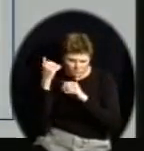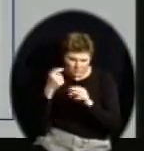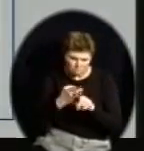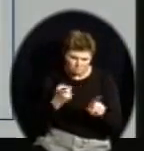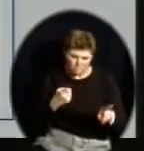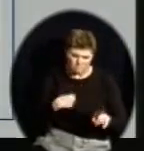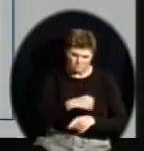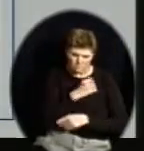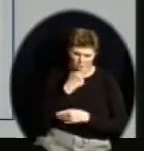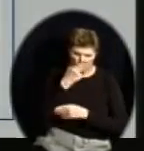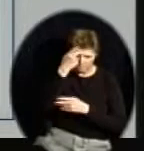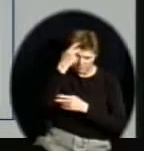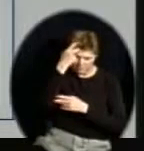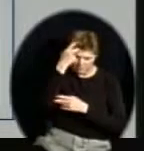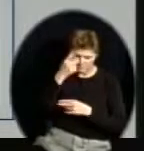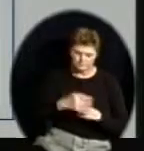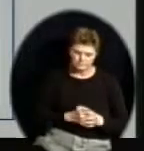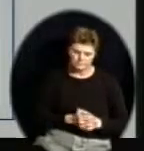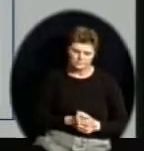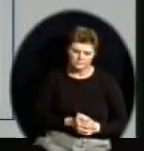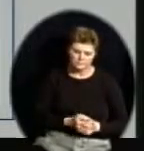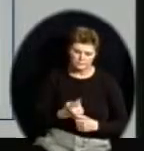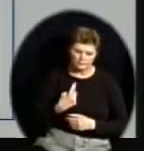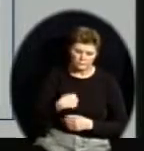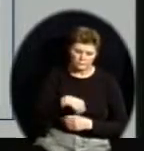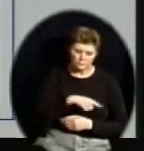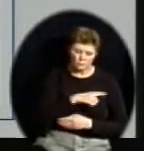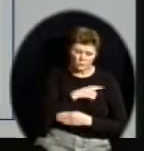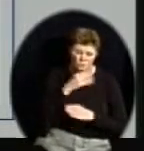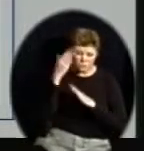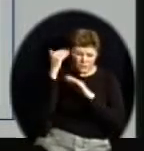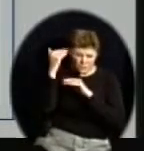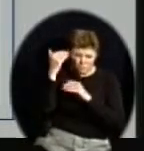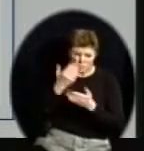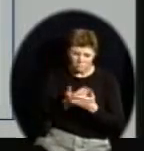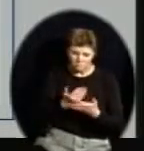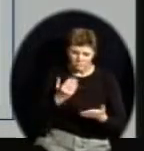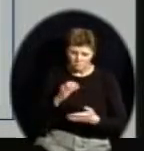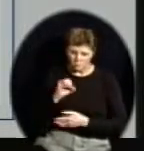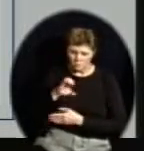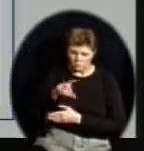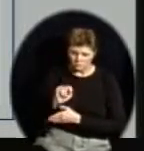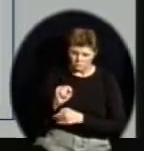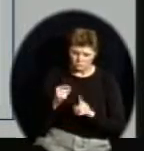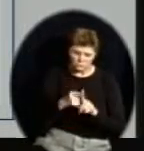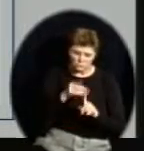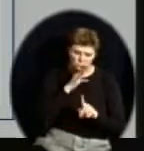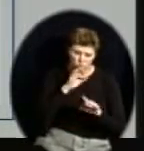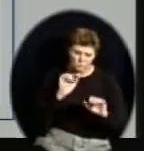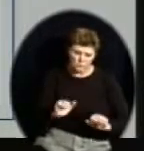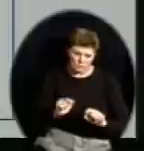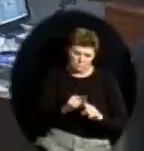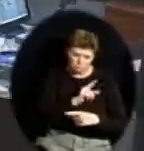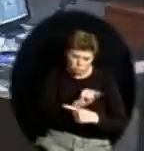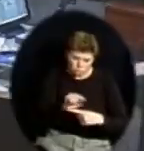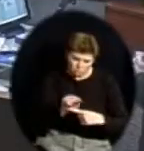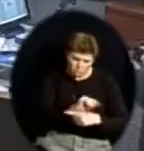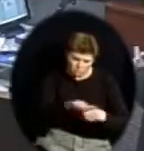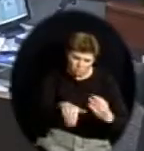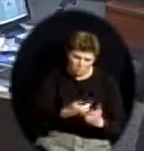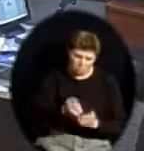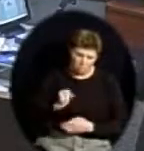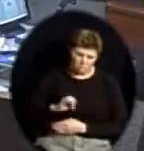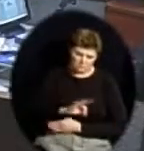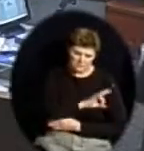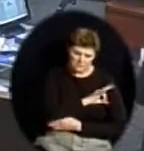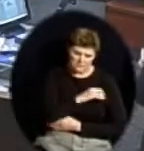happen between now and the end of October, in which we will train all staff who have the responsibility for knowledge